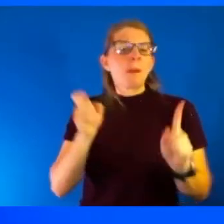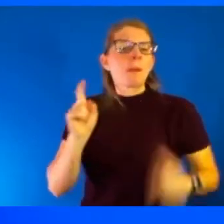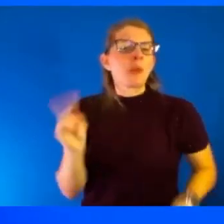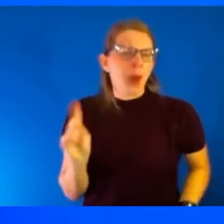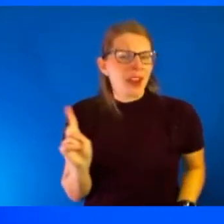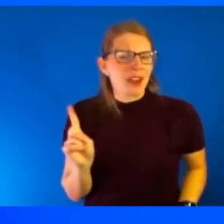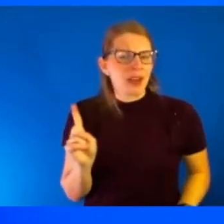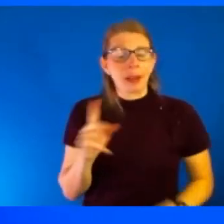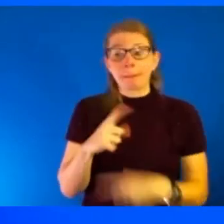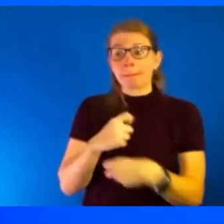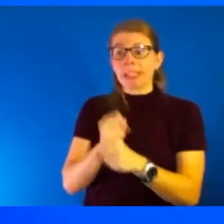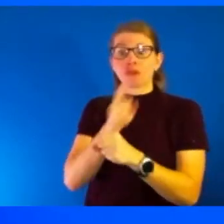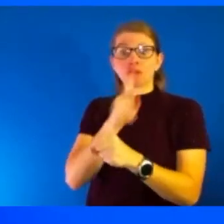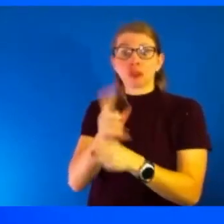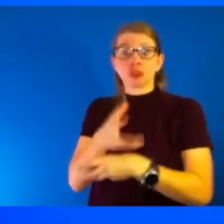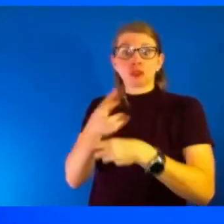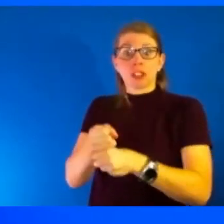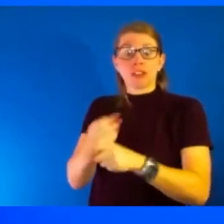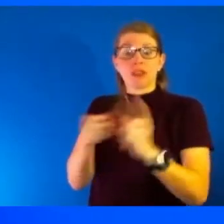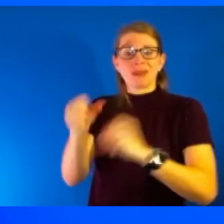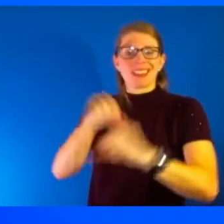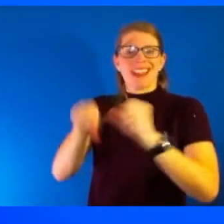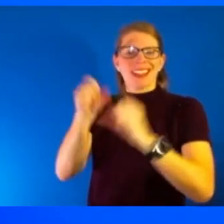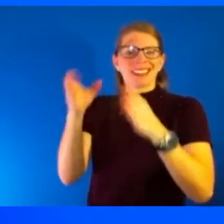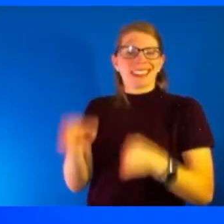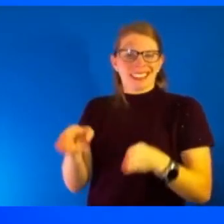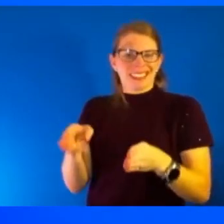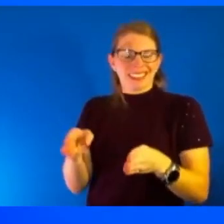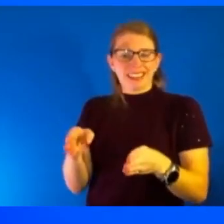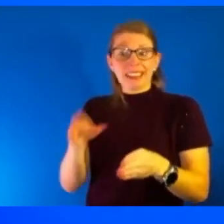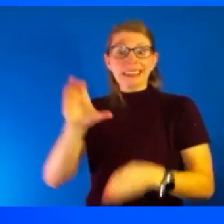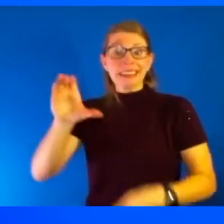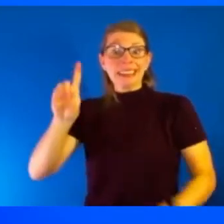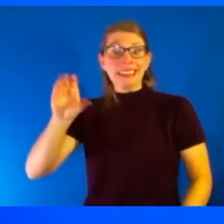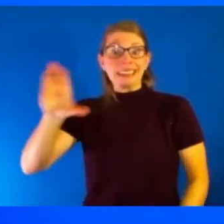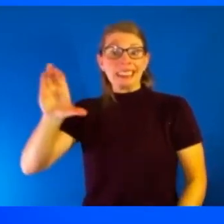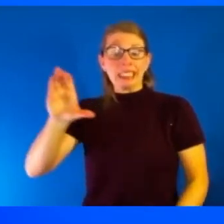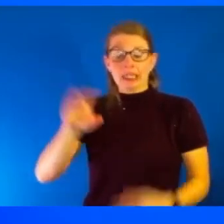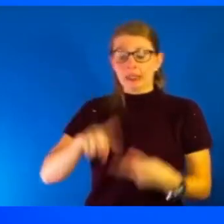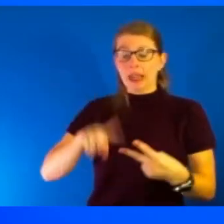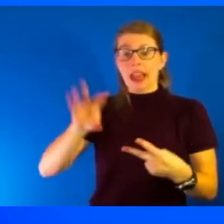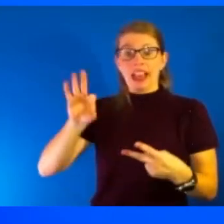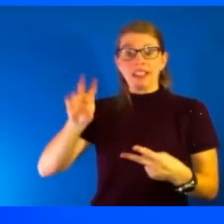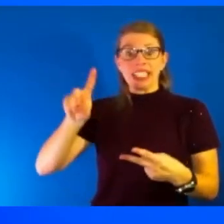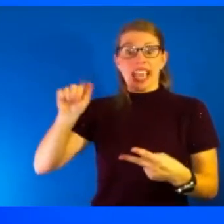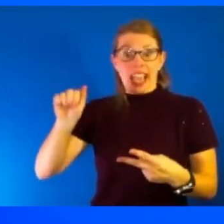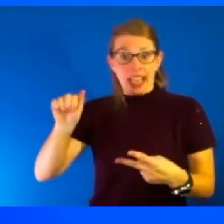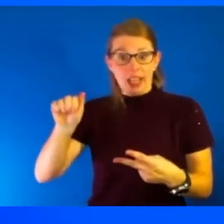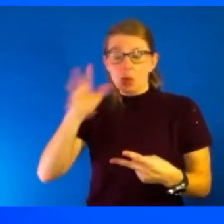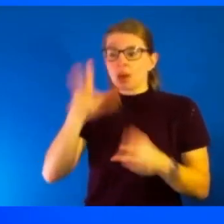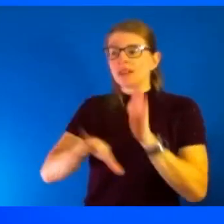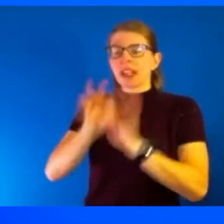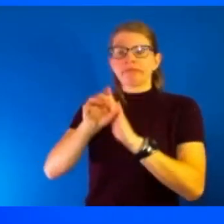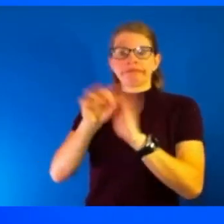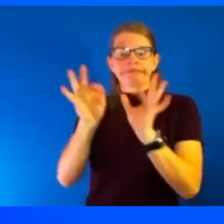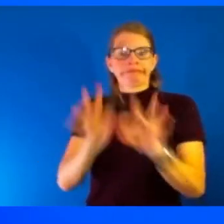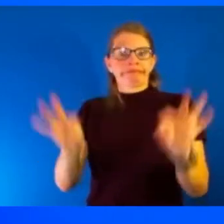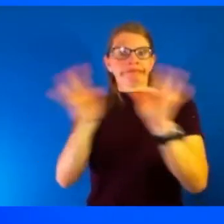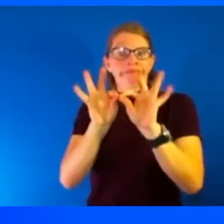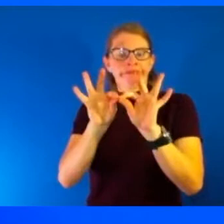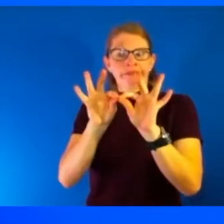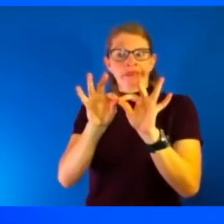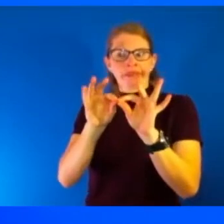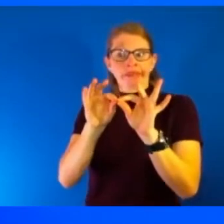trusted scientists, from the CDC, from the FDA, you'll find significant amount of very helpful information